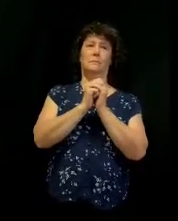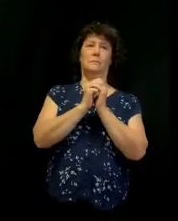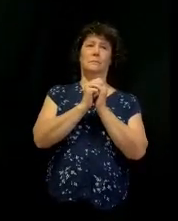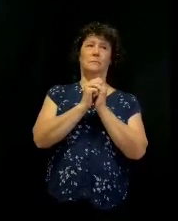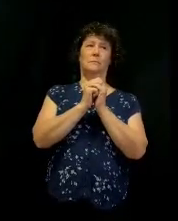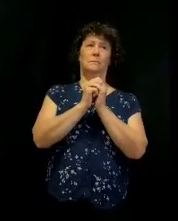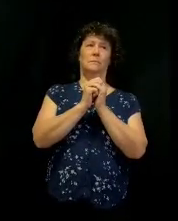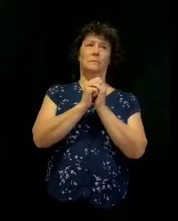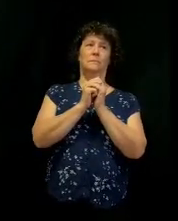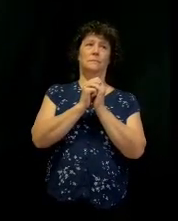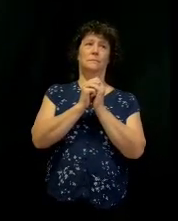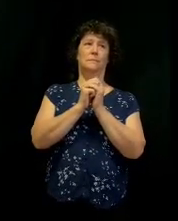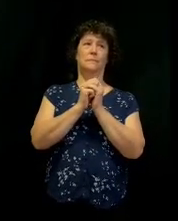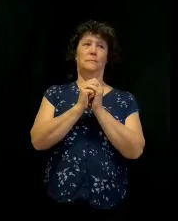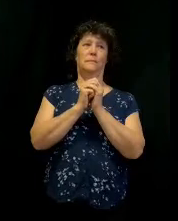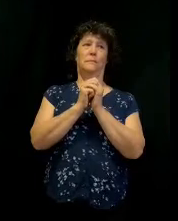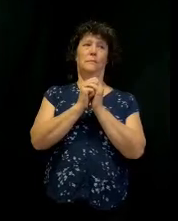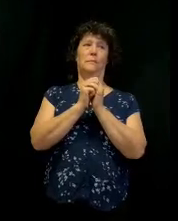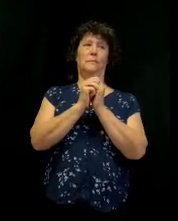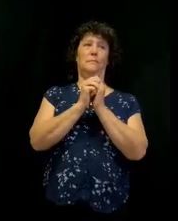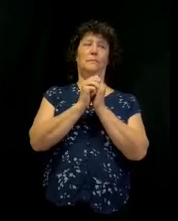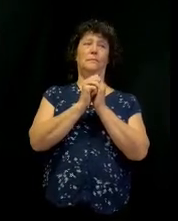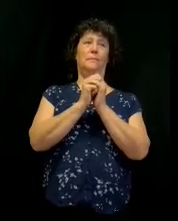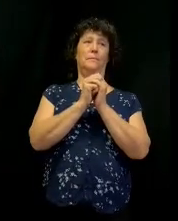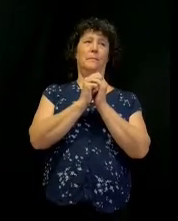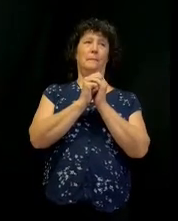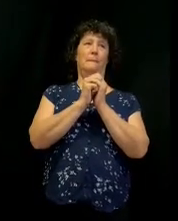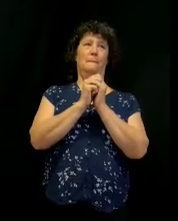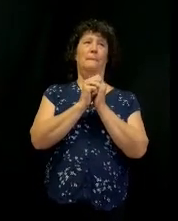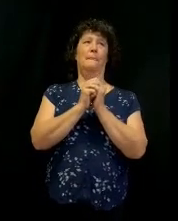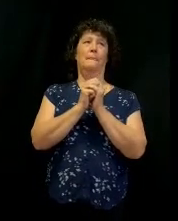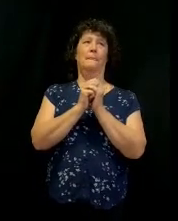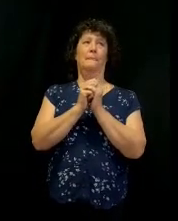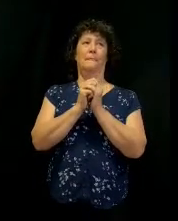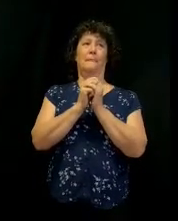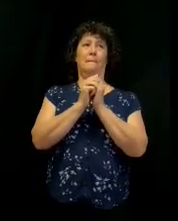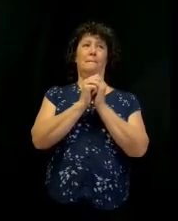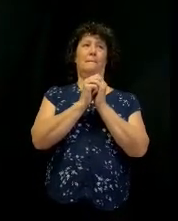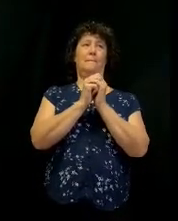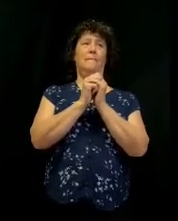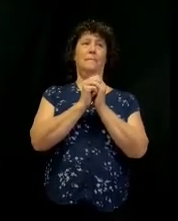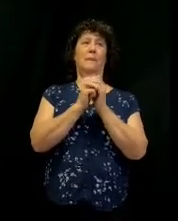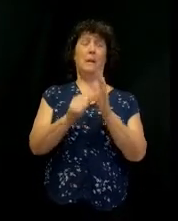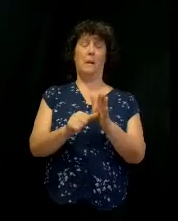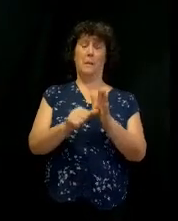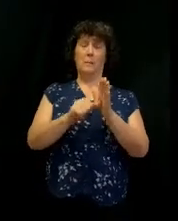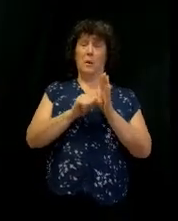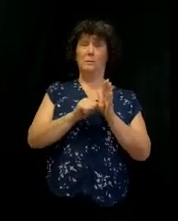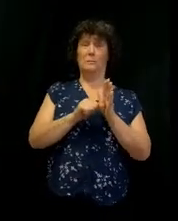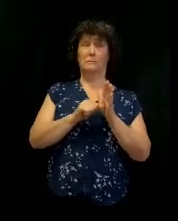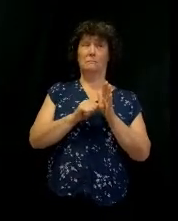What's that last one? Put that other. Expressive, it's expressive. It's impressive.